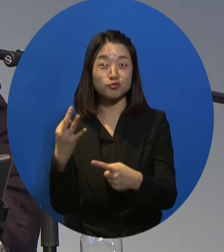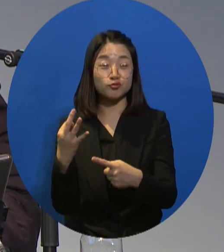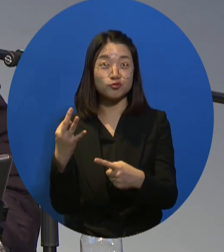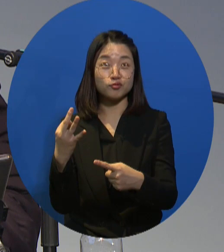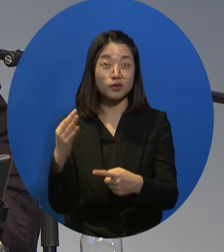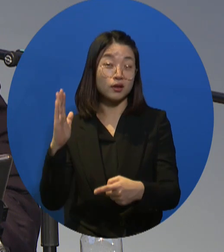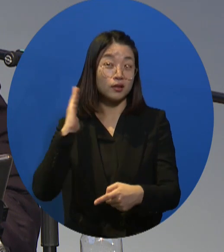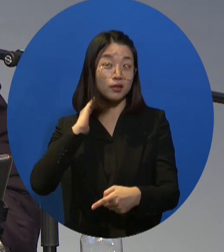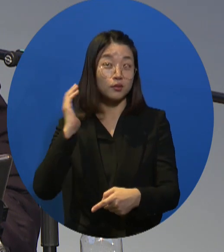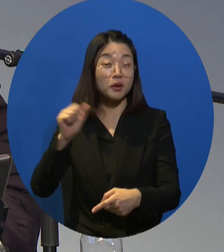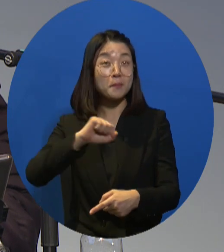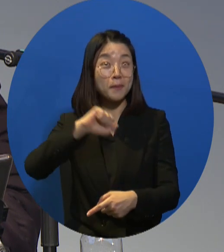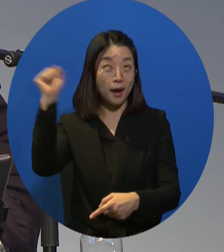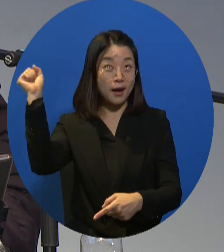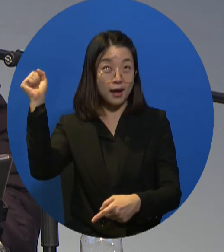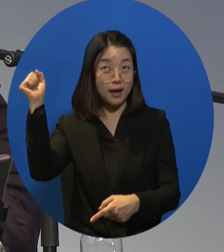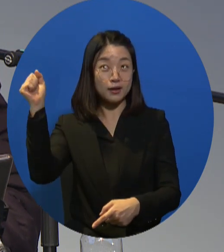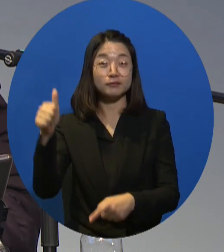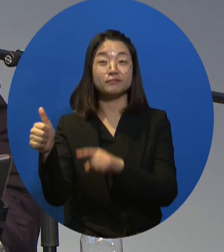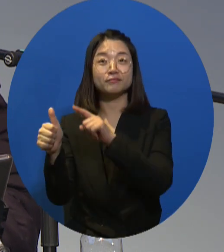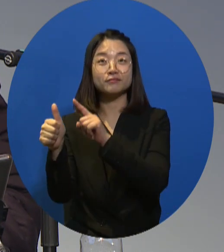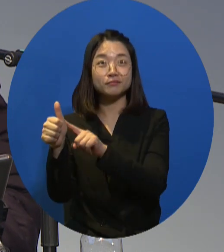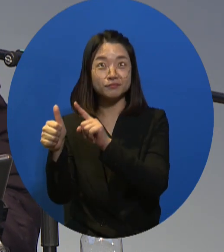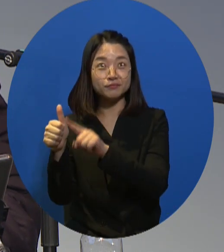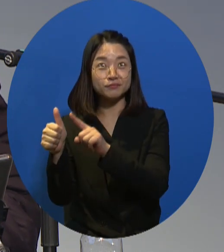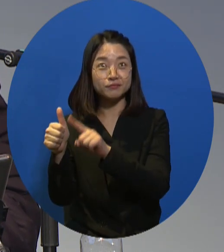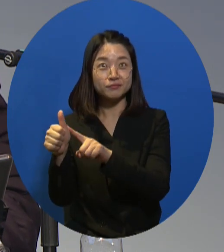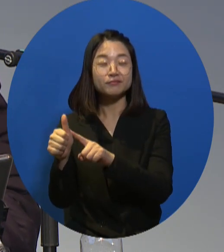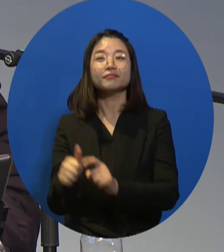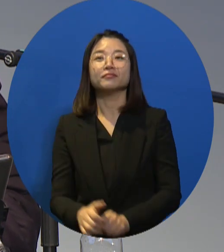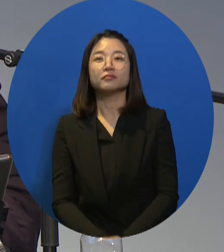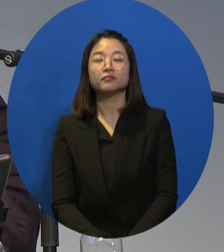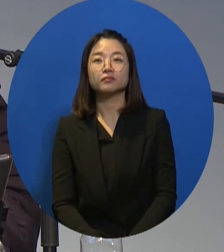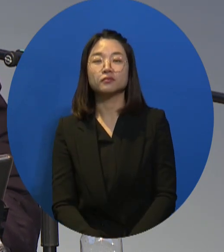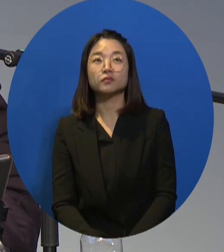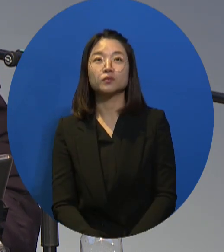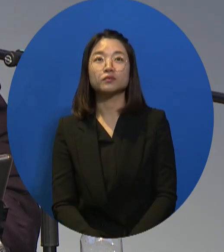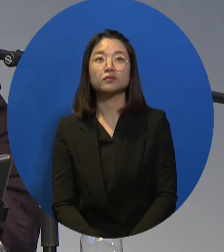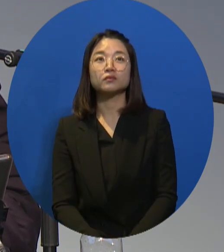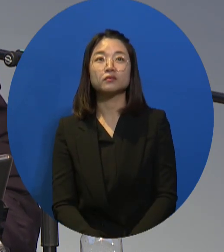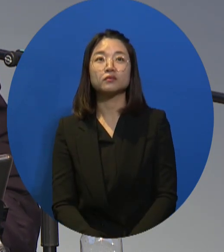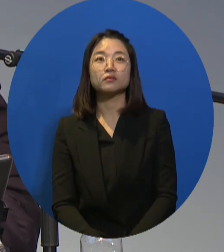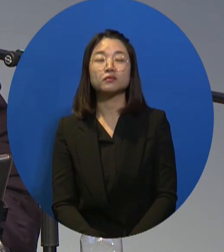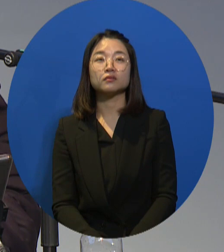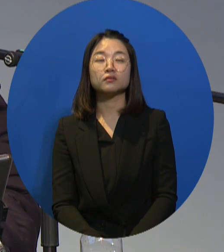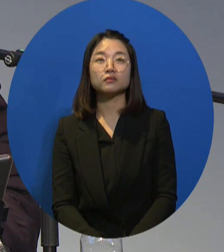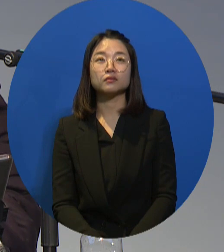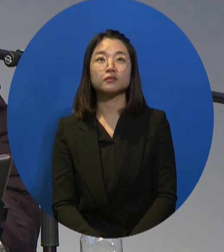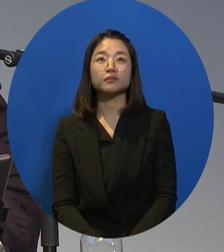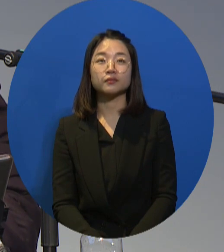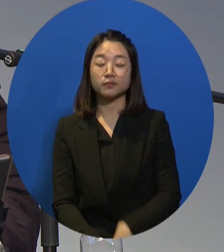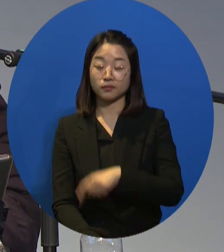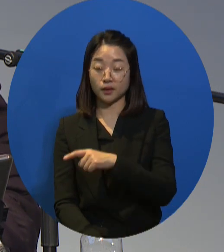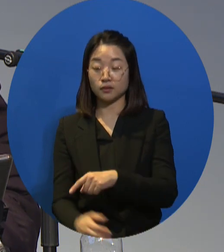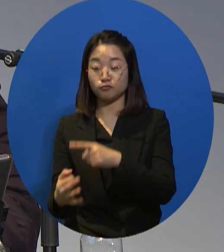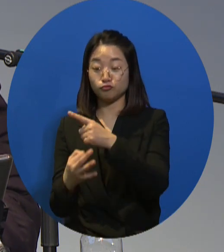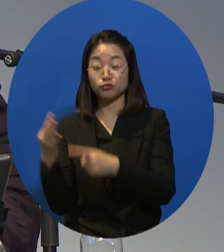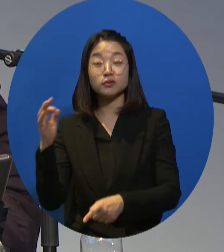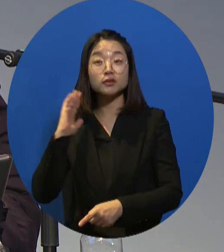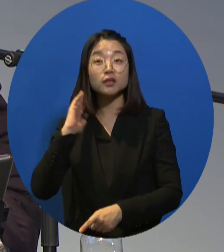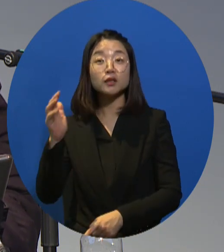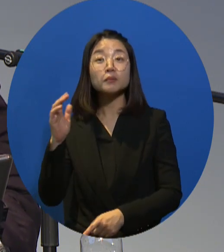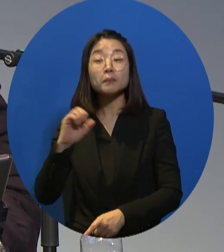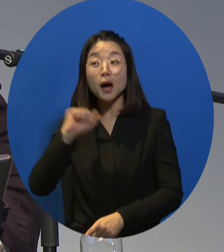Recently, the president-elect, Yoon Song-yeol, who won the presidential election, said that he would